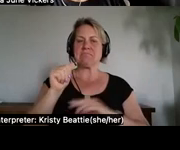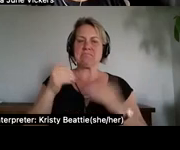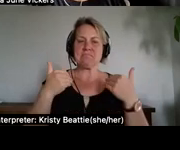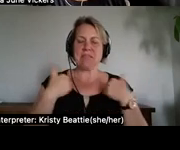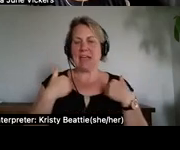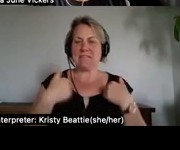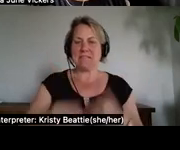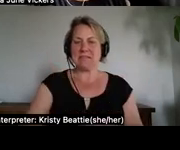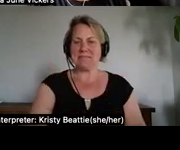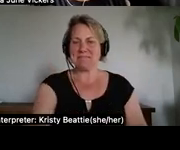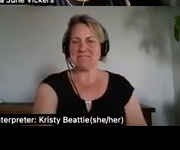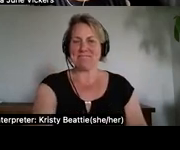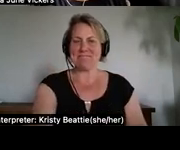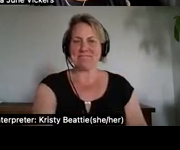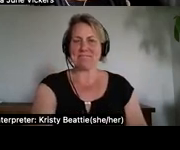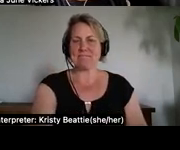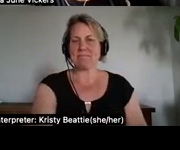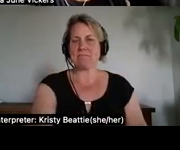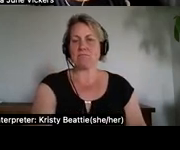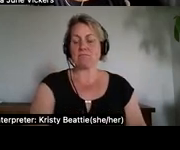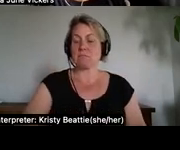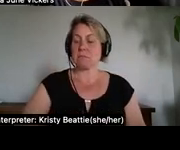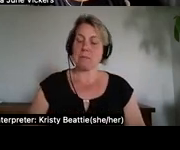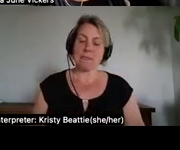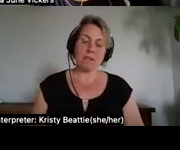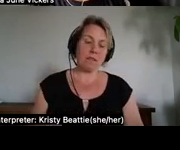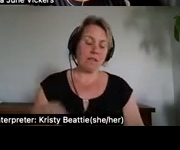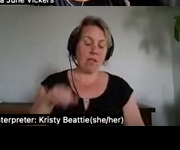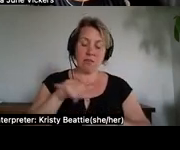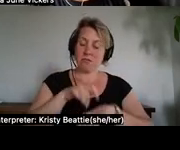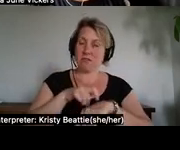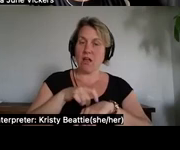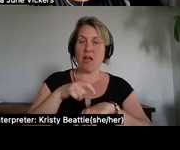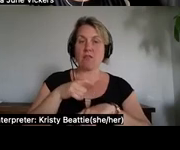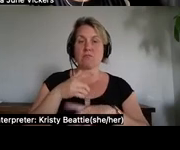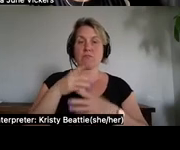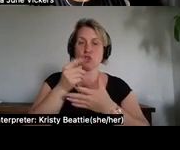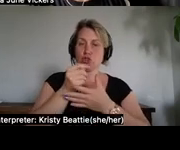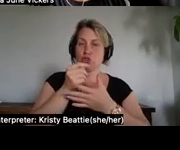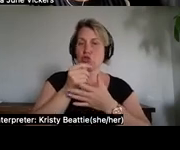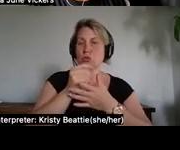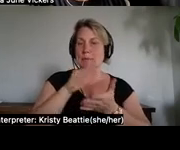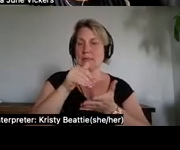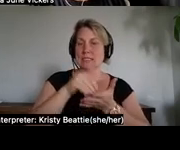working in the in treatment center called wilpseset